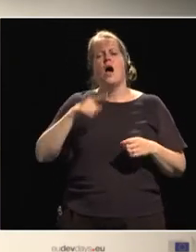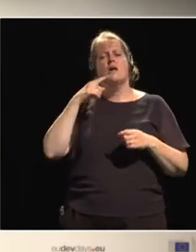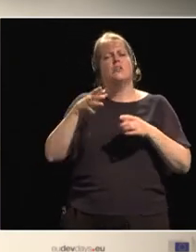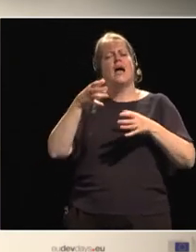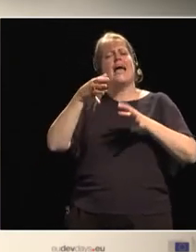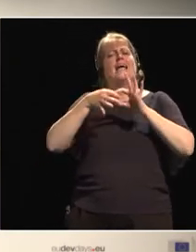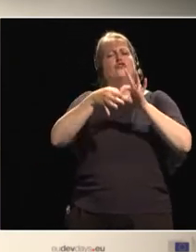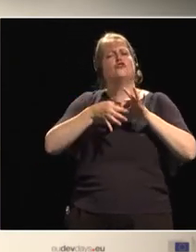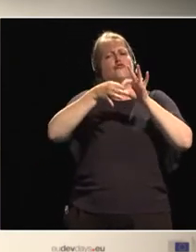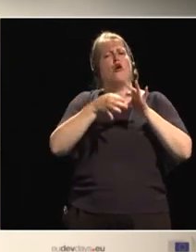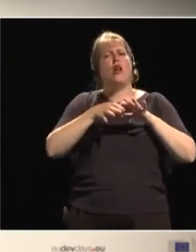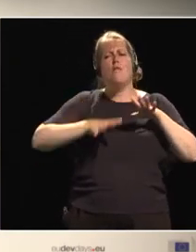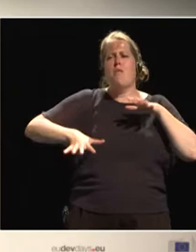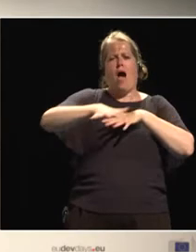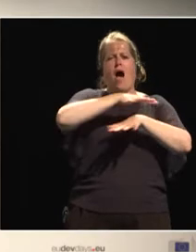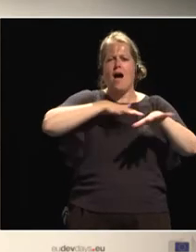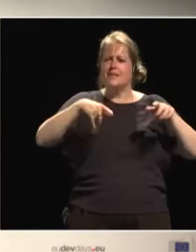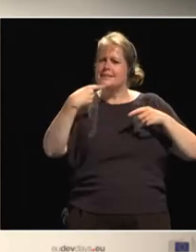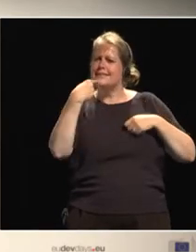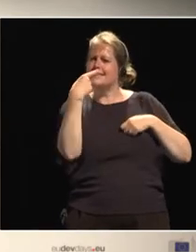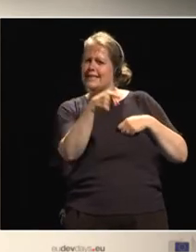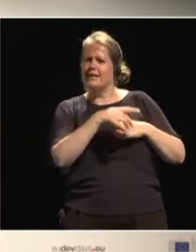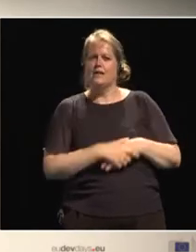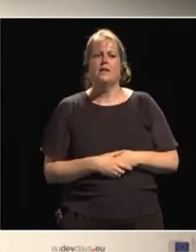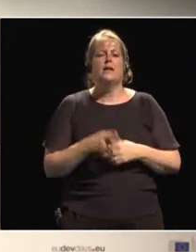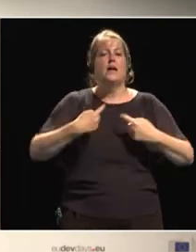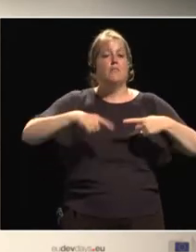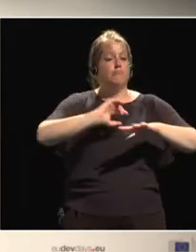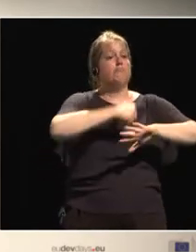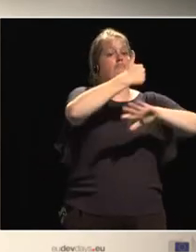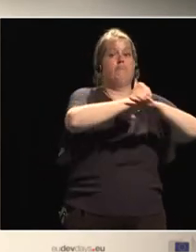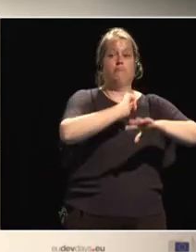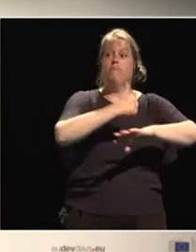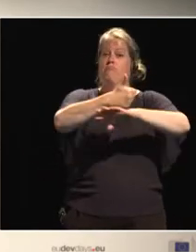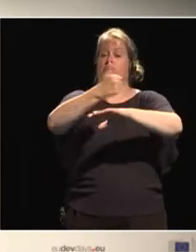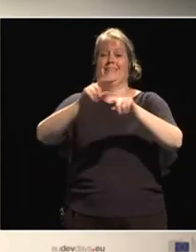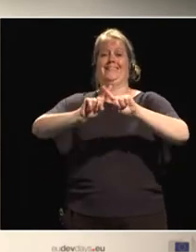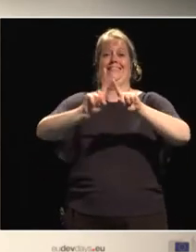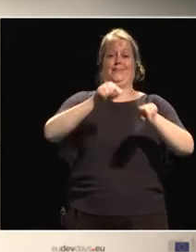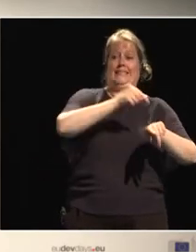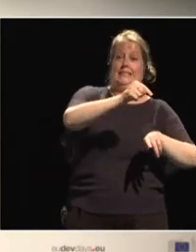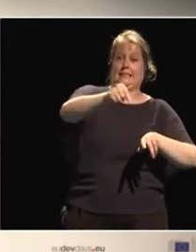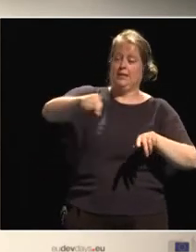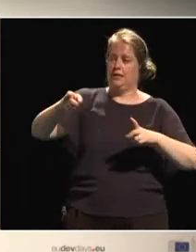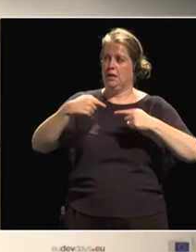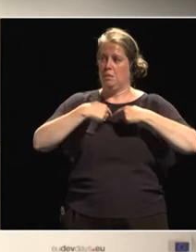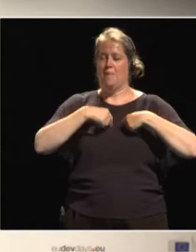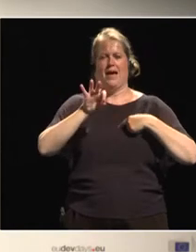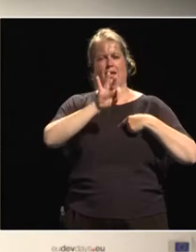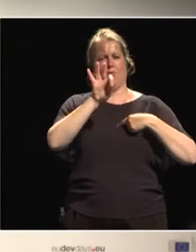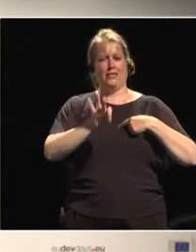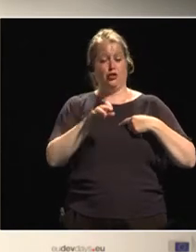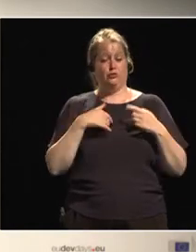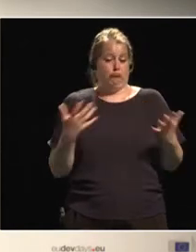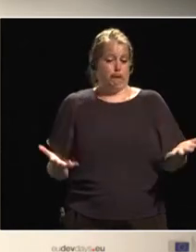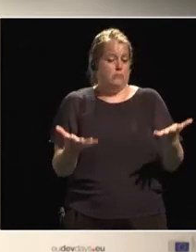parks that we established in different places. The question I have is these are fairly high investment